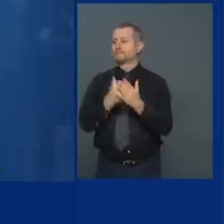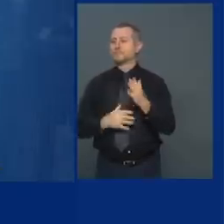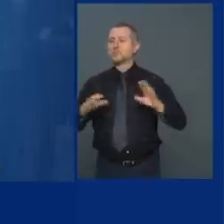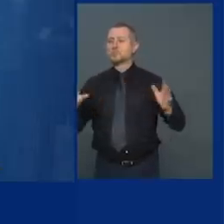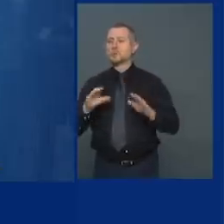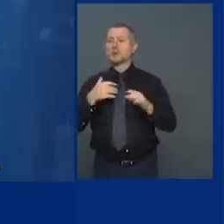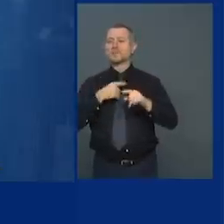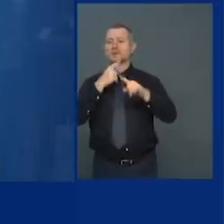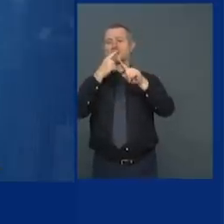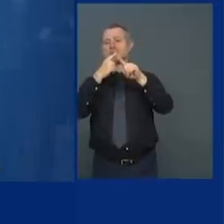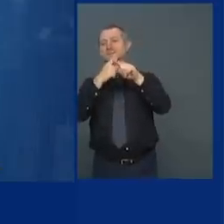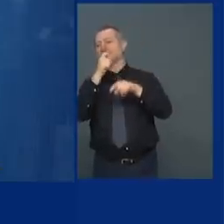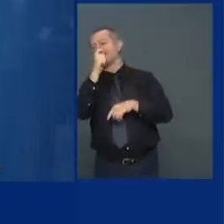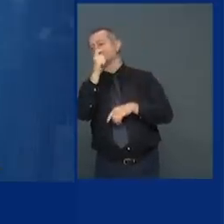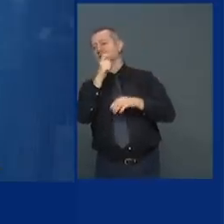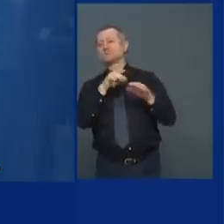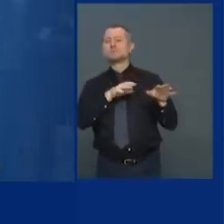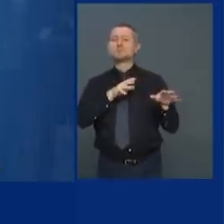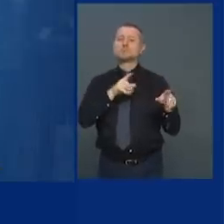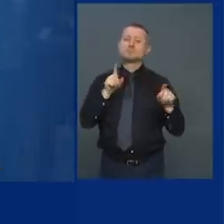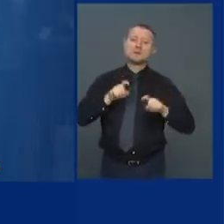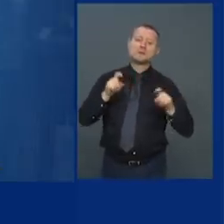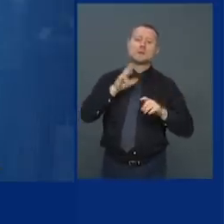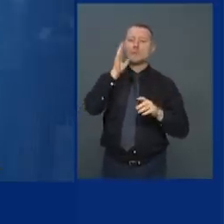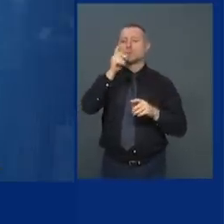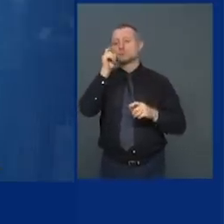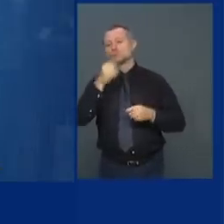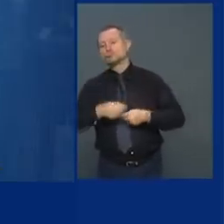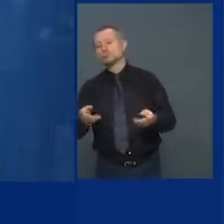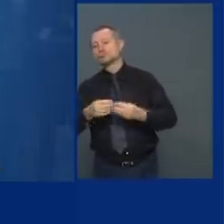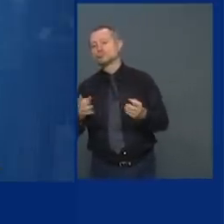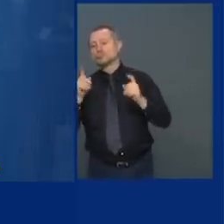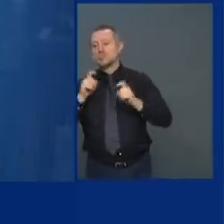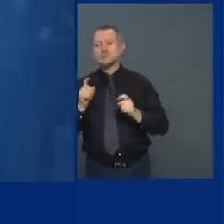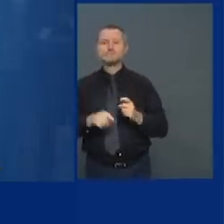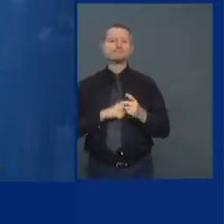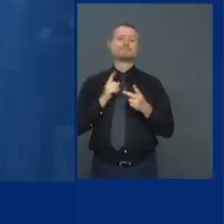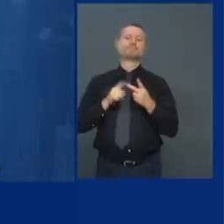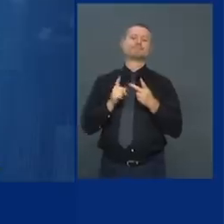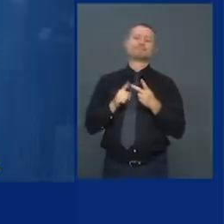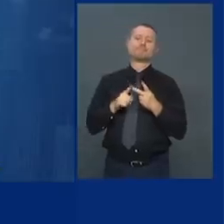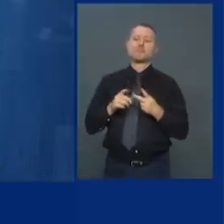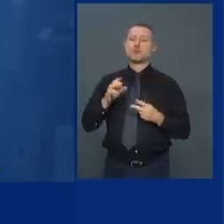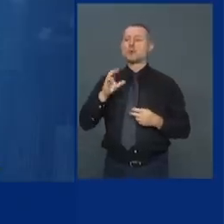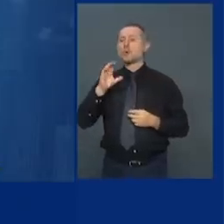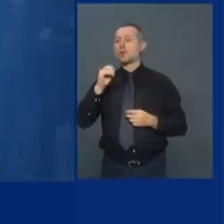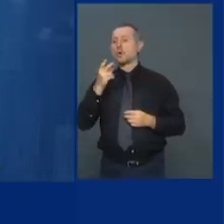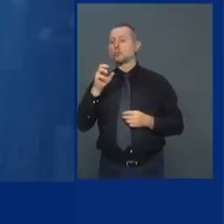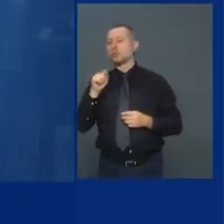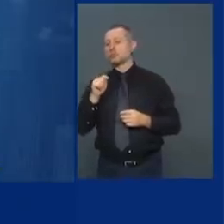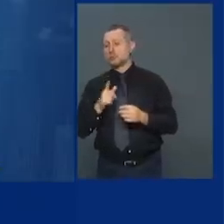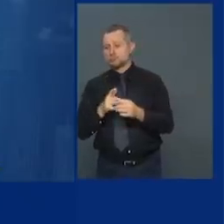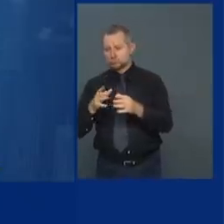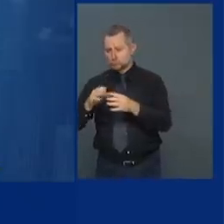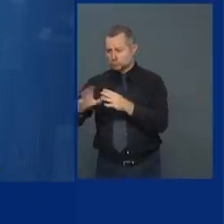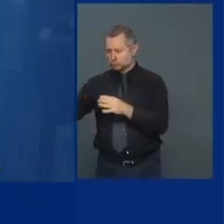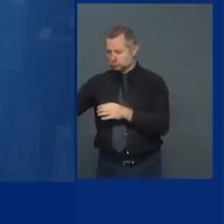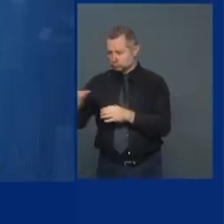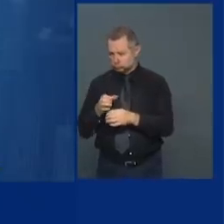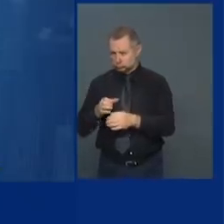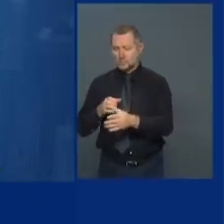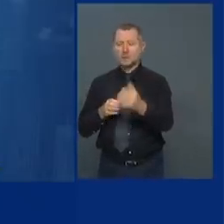and we will do this cohorting we have these